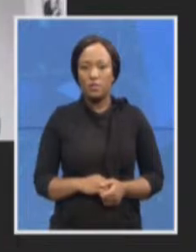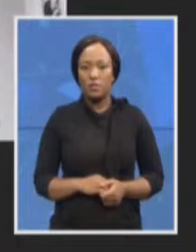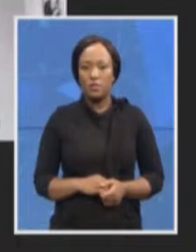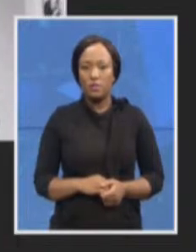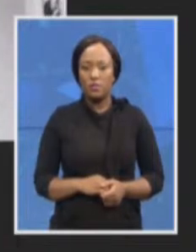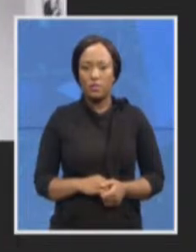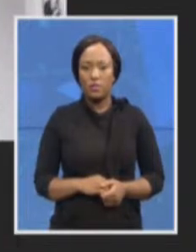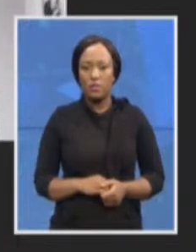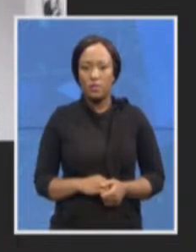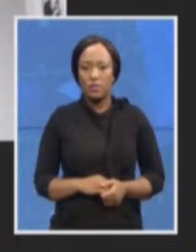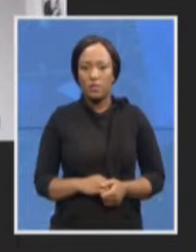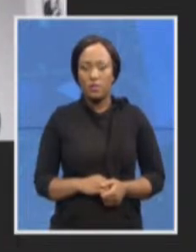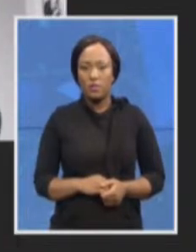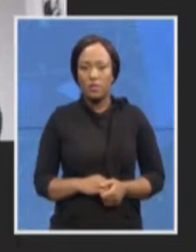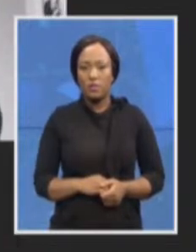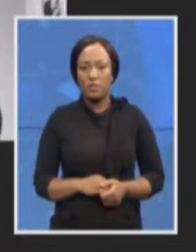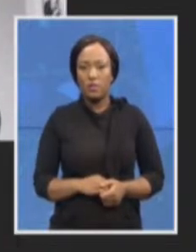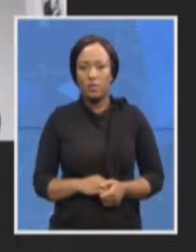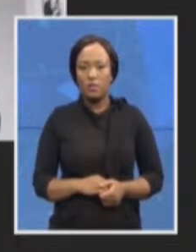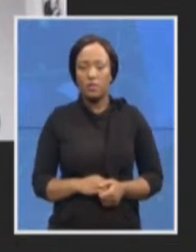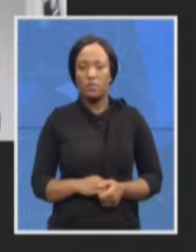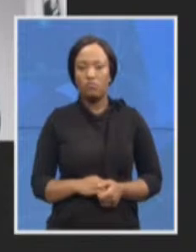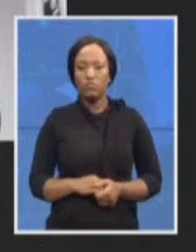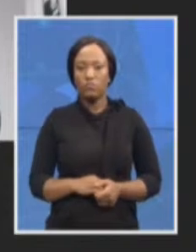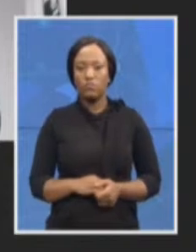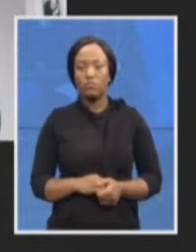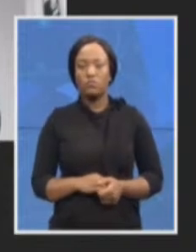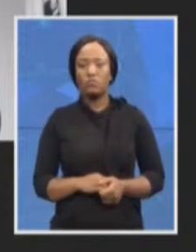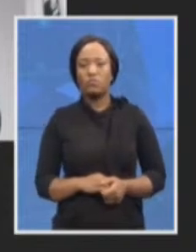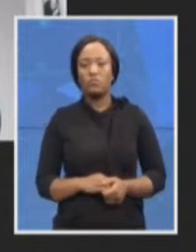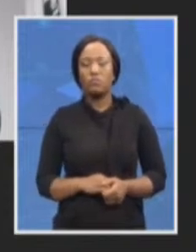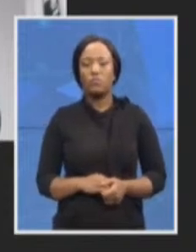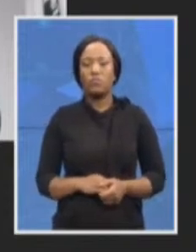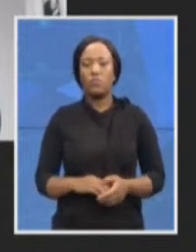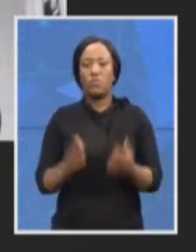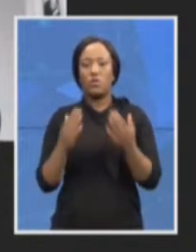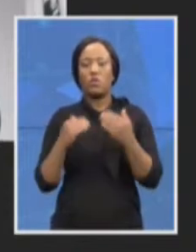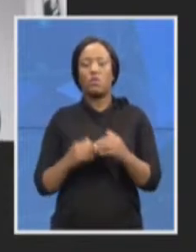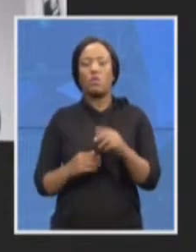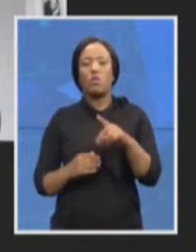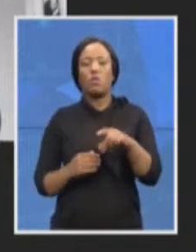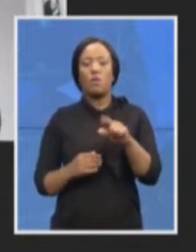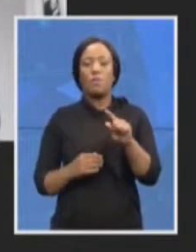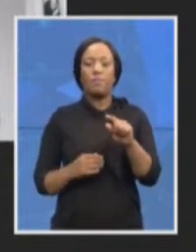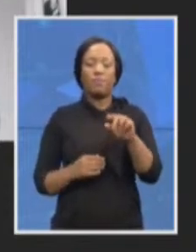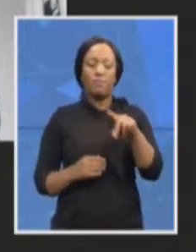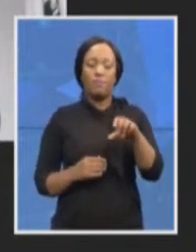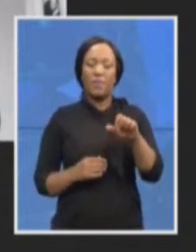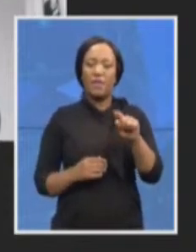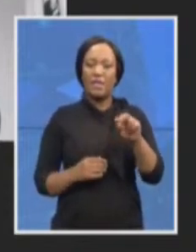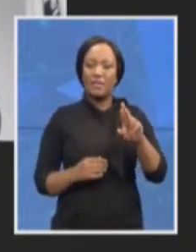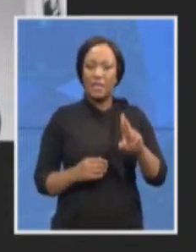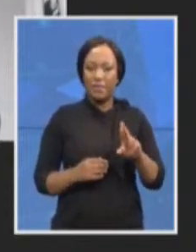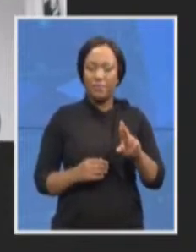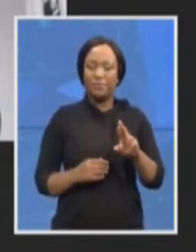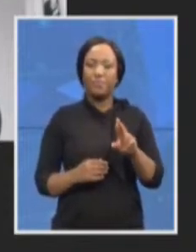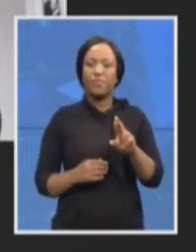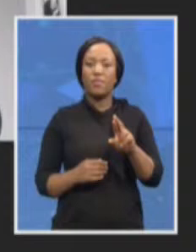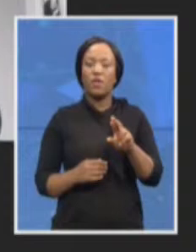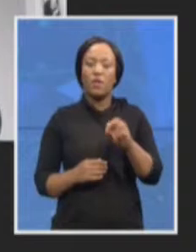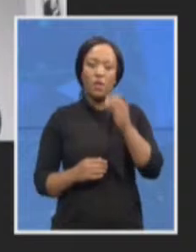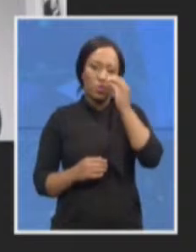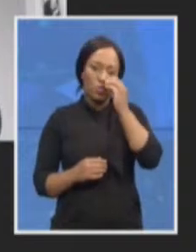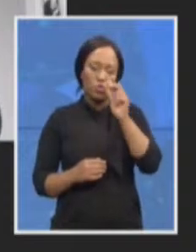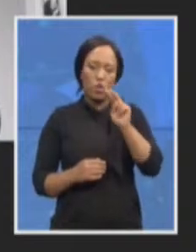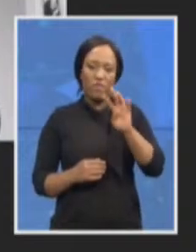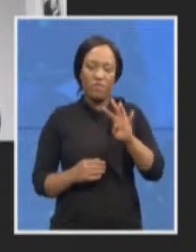There we go. Advocate Petoy, Peter Petoy from News24 as well. In your mind, what has been the ID's biggest successes over the last